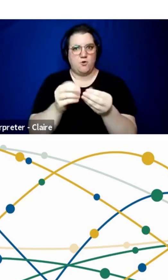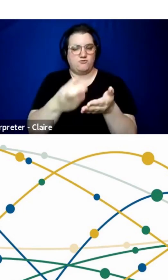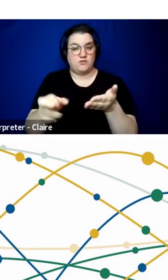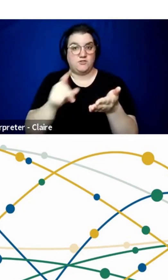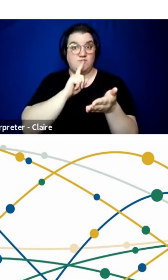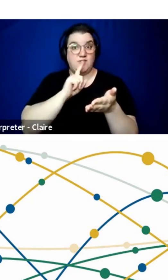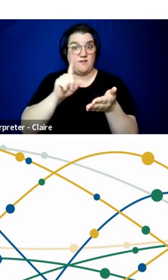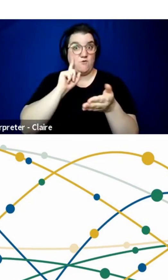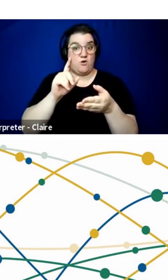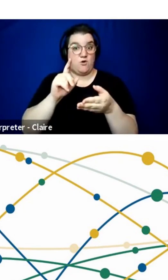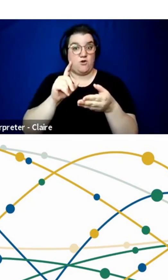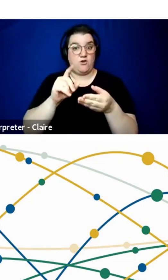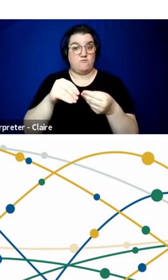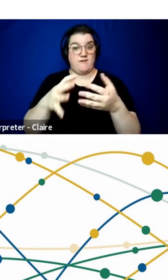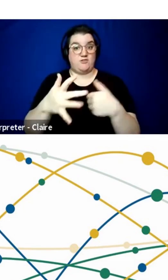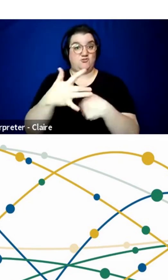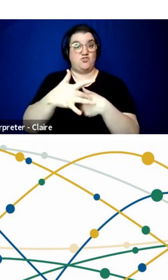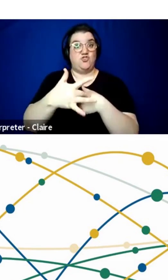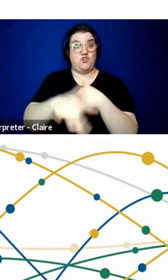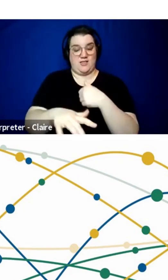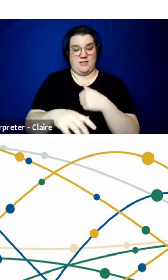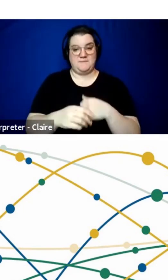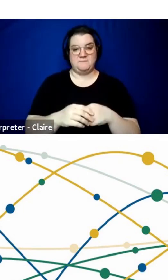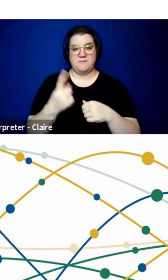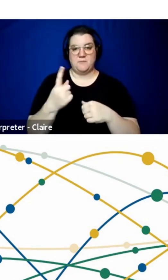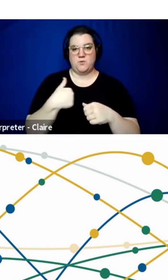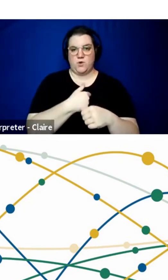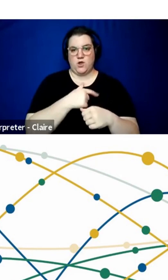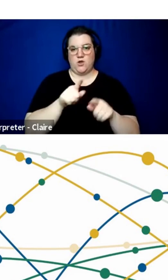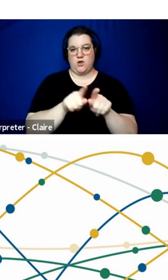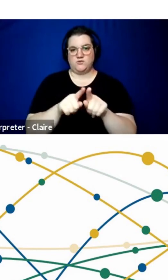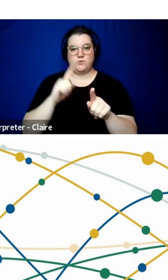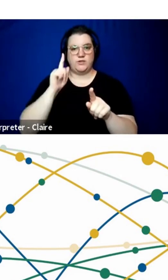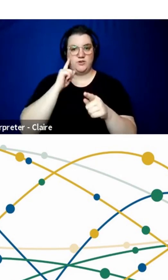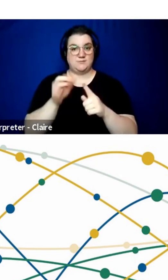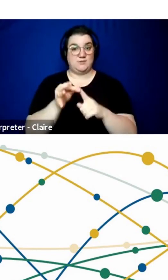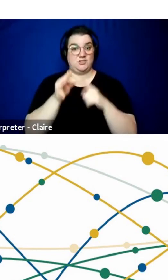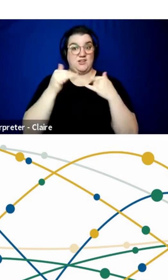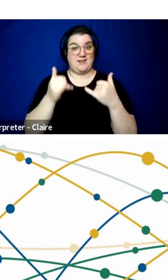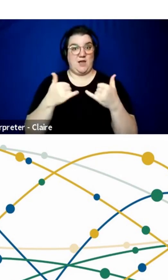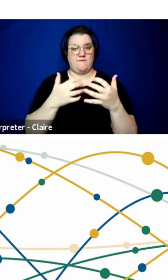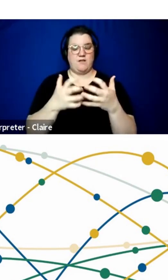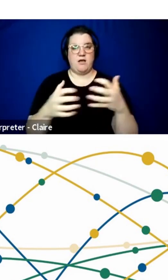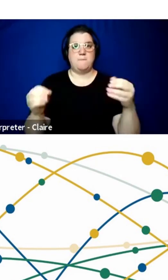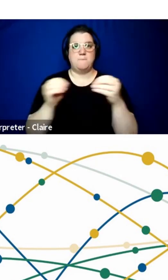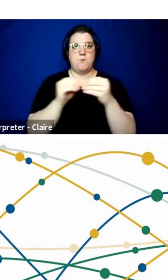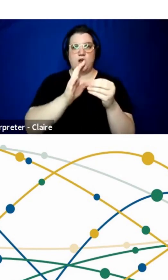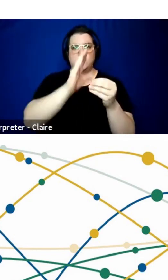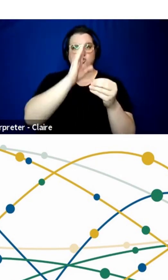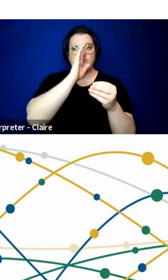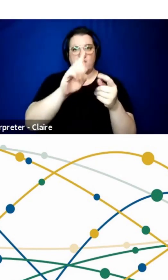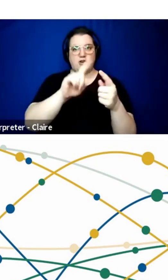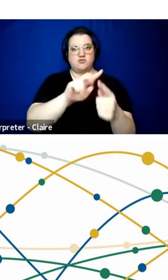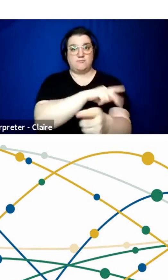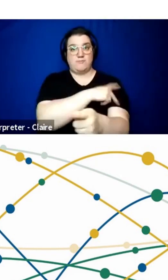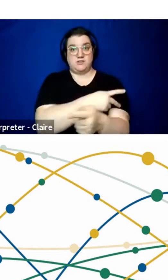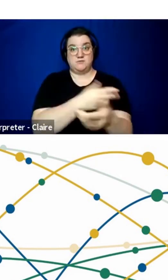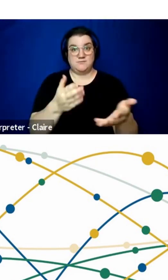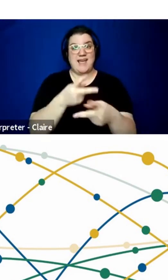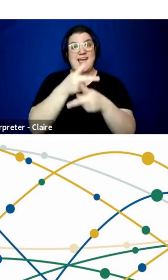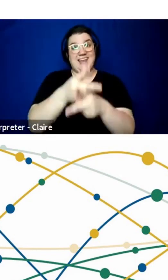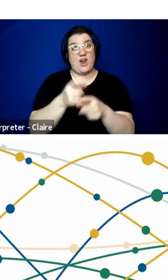our providers. Something we're also hearing, especially now that there's a lot more direct to patient, is caregivers.